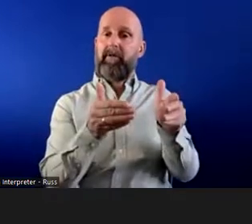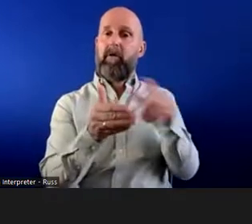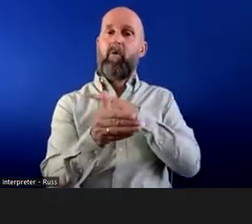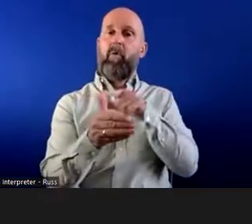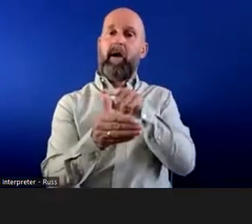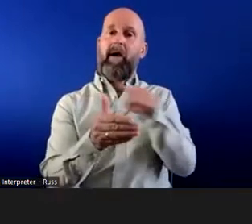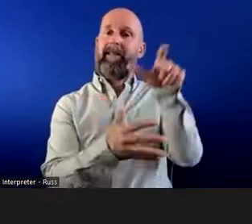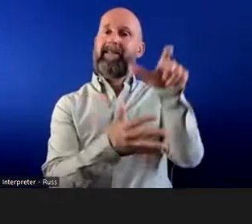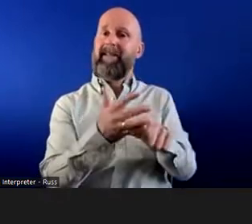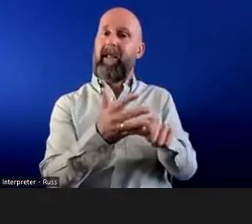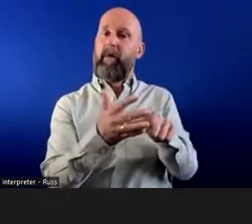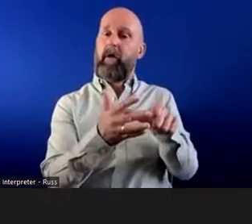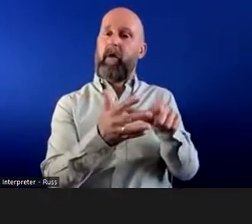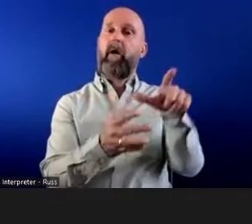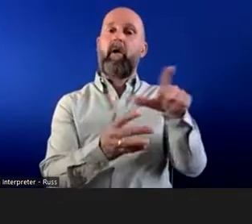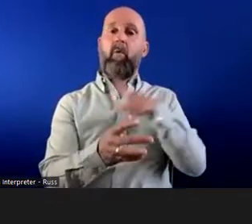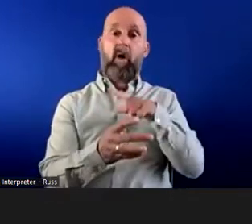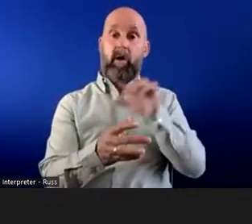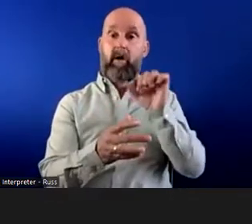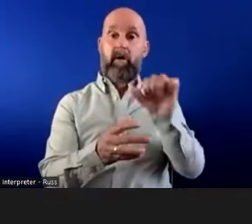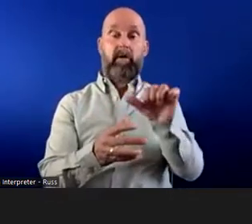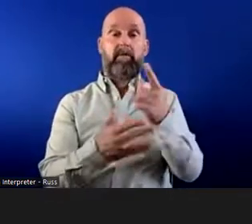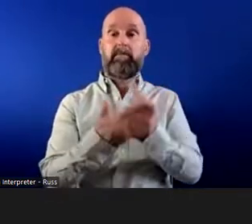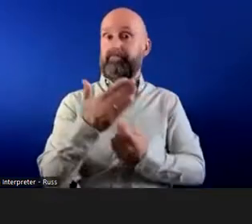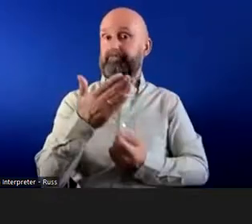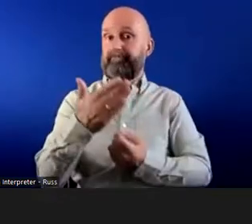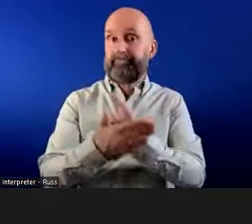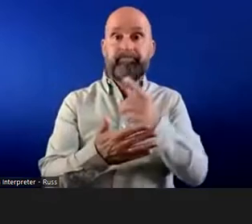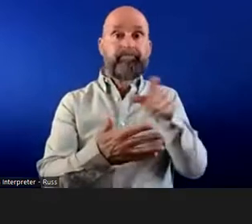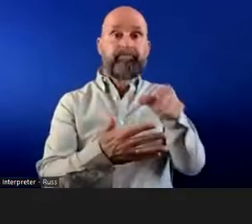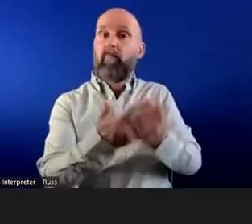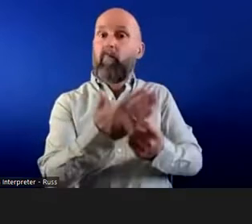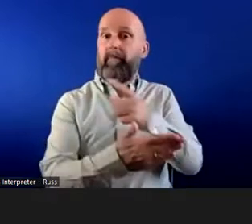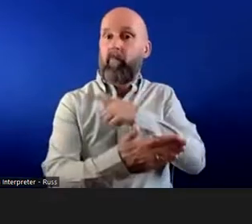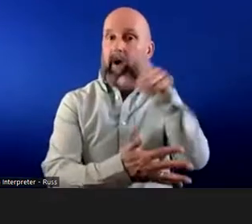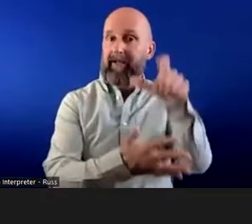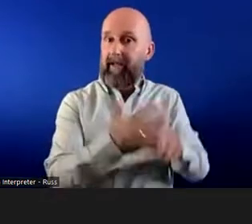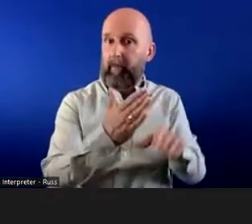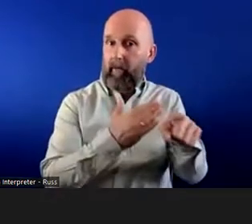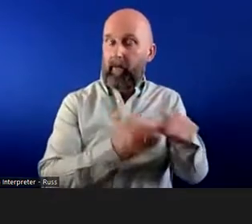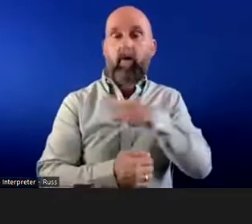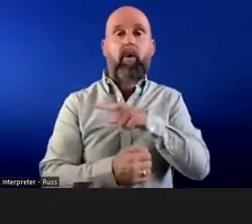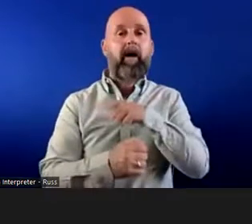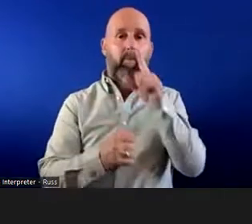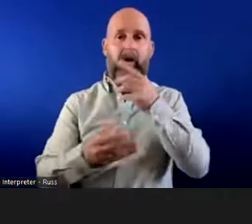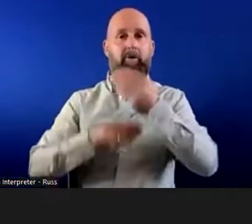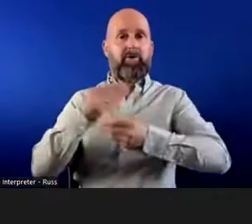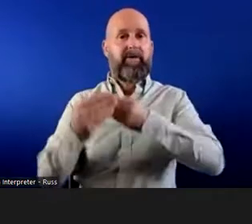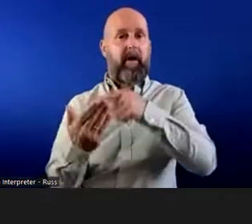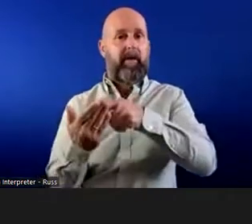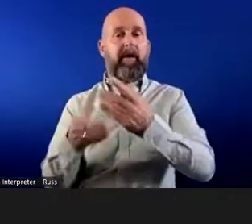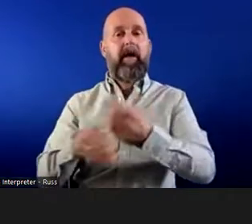the fact of their disability, but because of something arising as a consequence of their disability and where this can't be justified by the